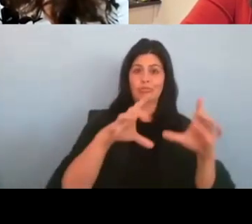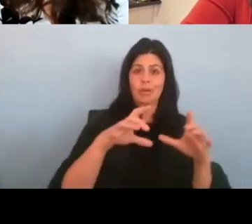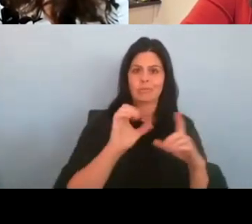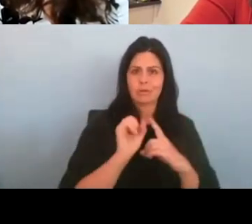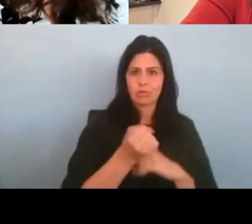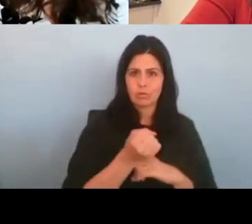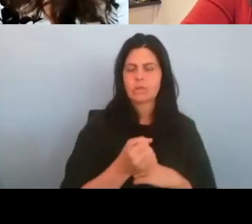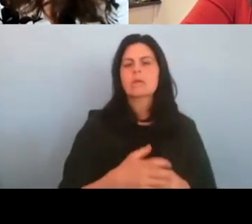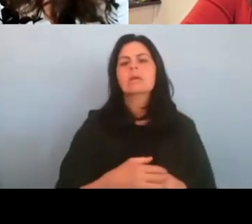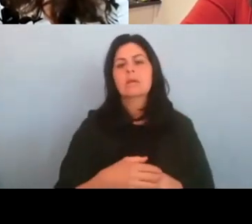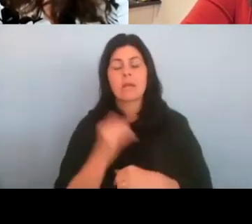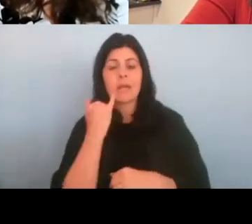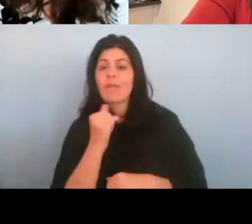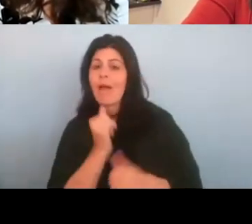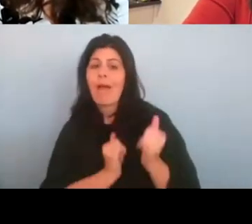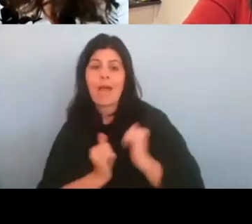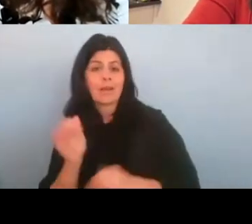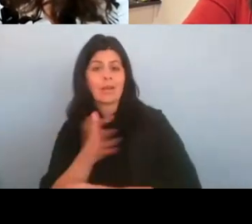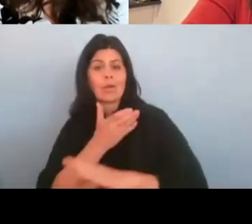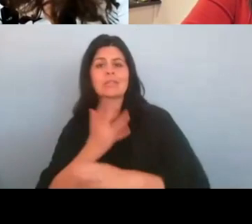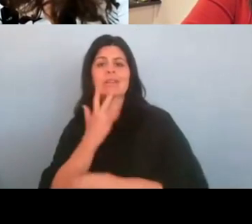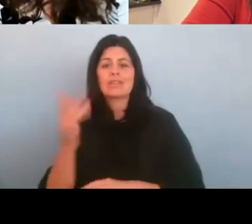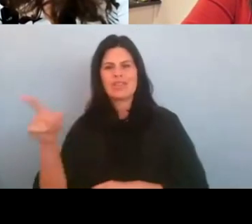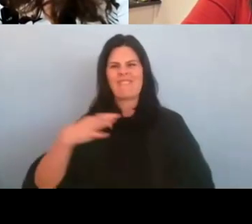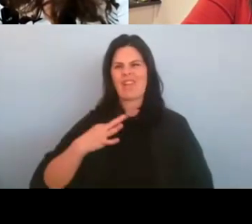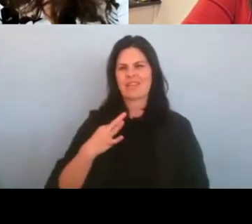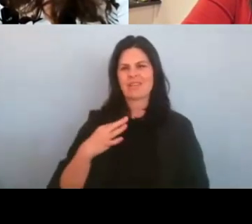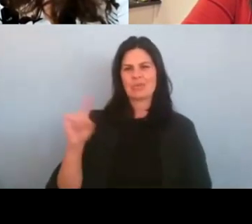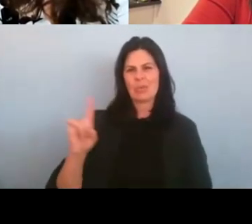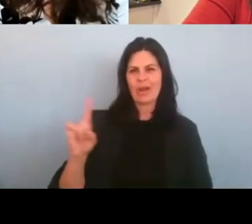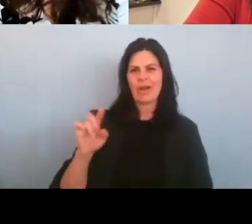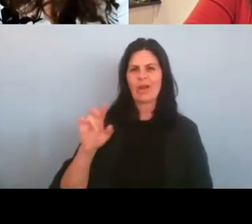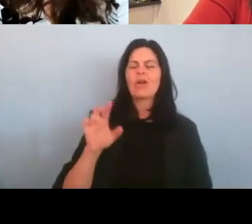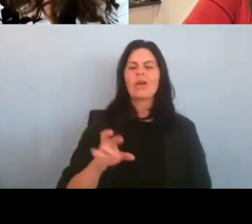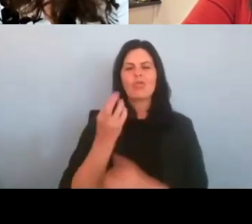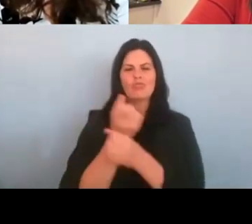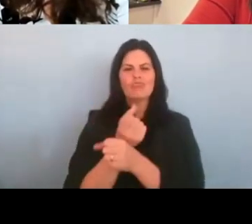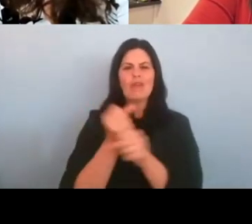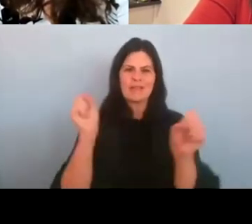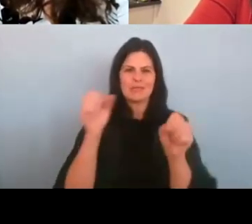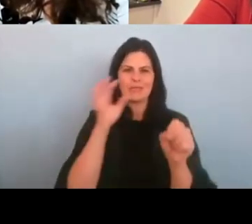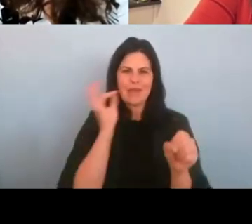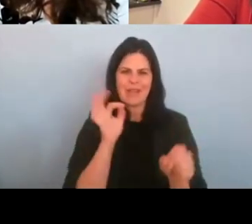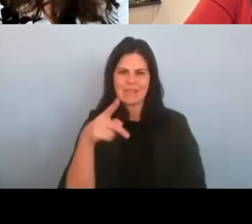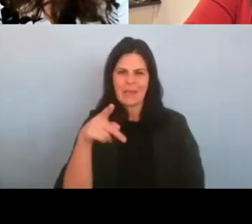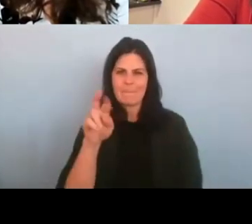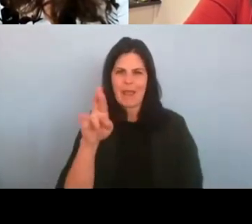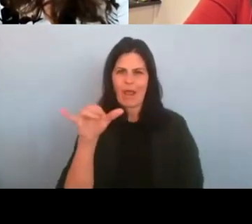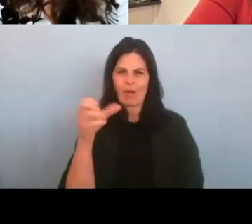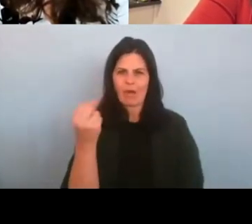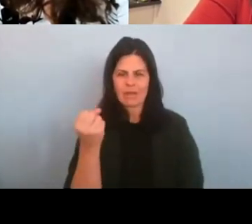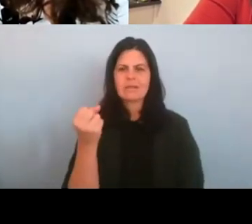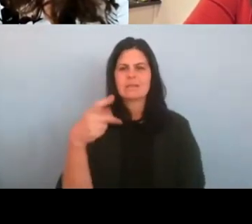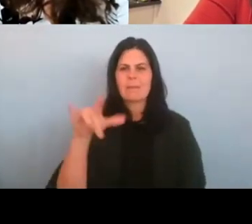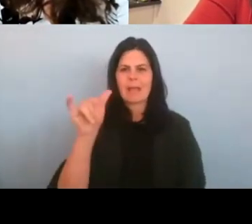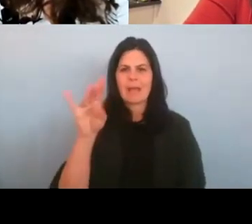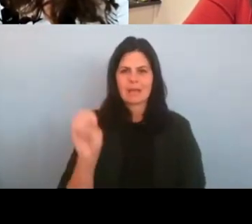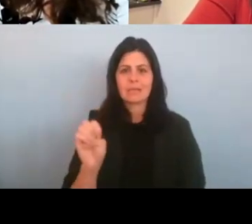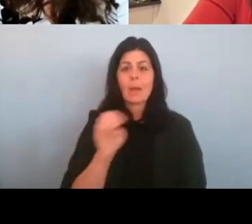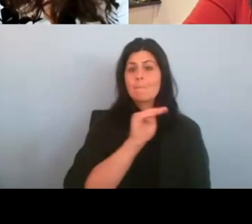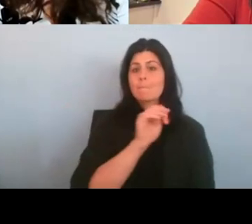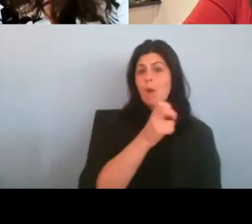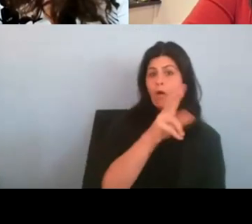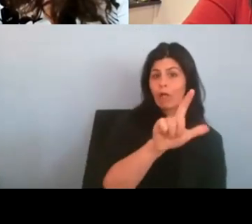be found volunteering with rescue cats at Perry's place, obsessing over the Marvel universe and Broadway musicals, and